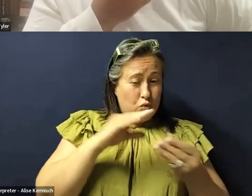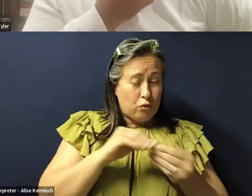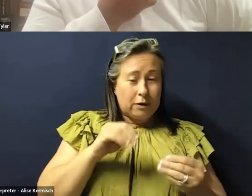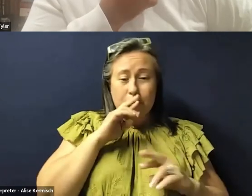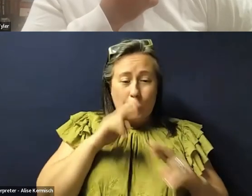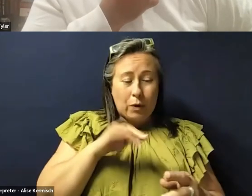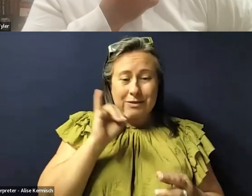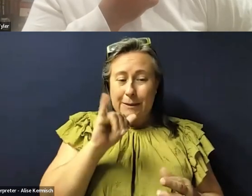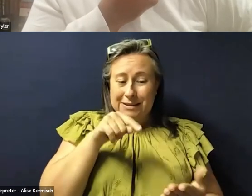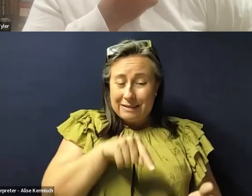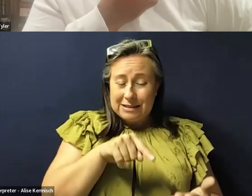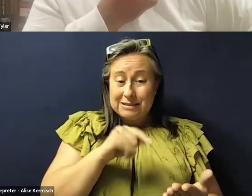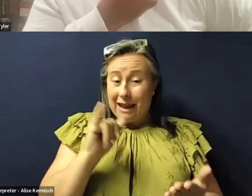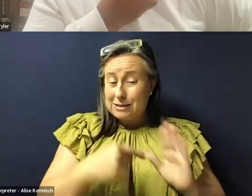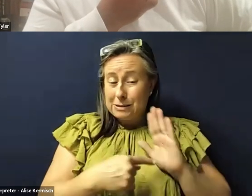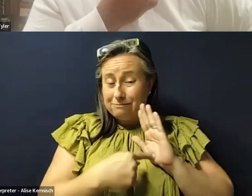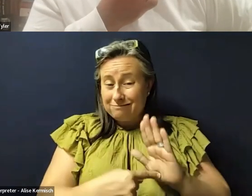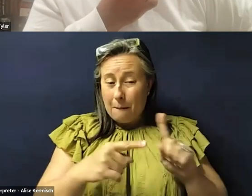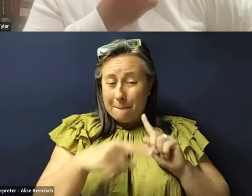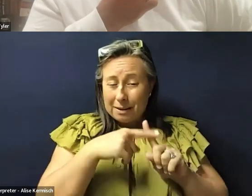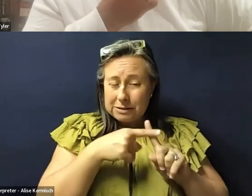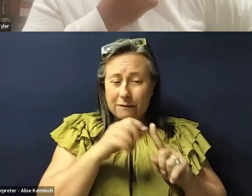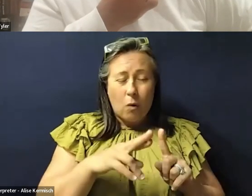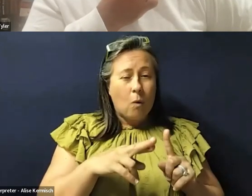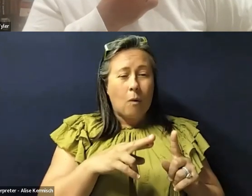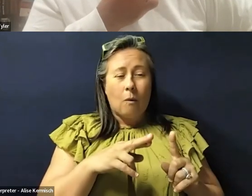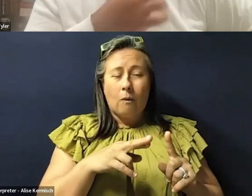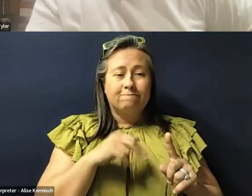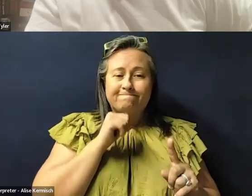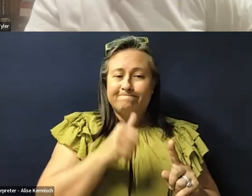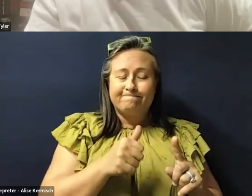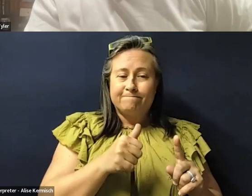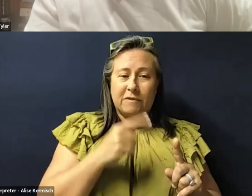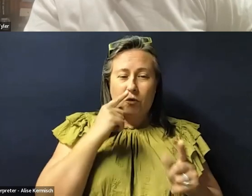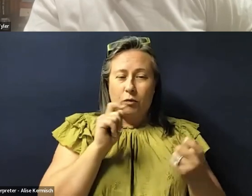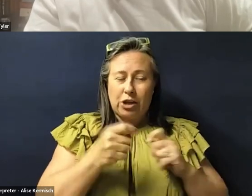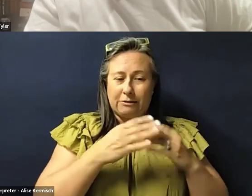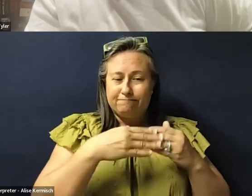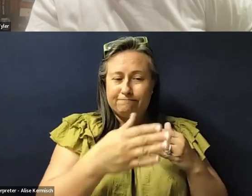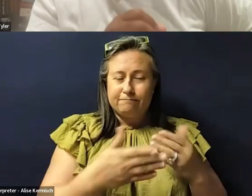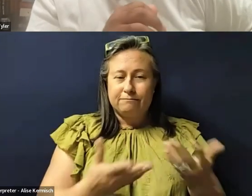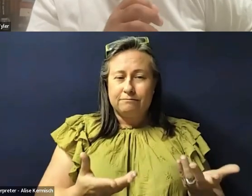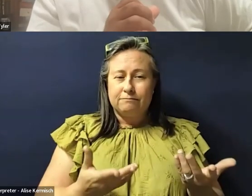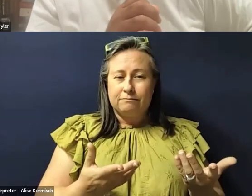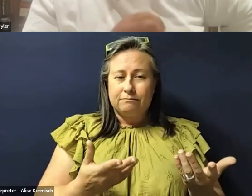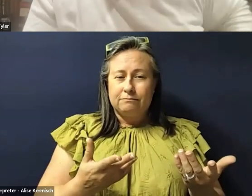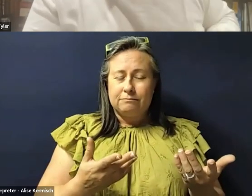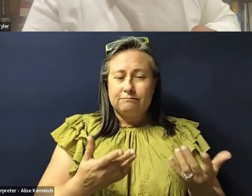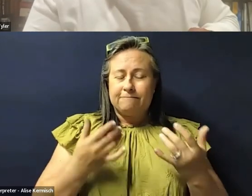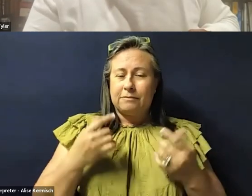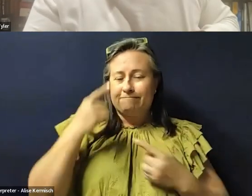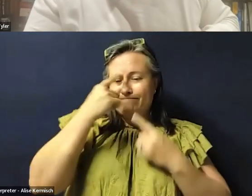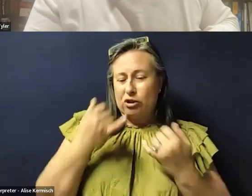this as, as positive indications of change? You know, I, I think, um, in considering present history,